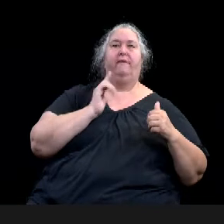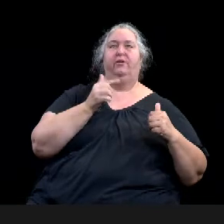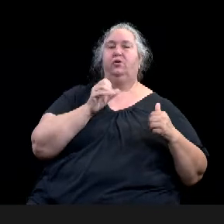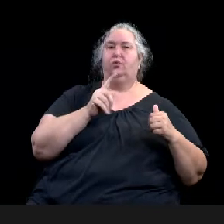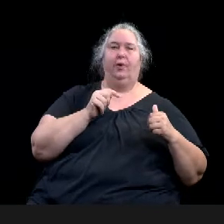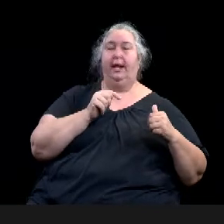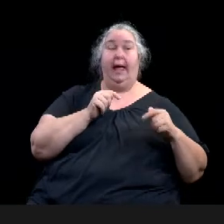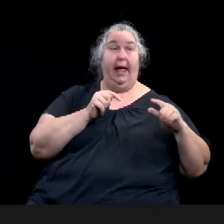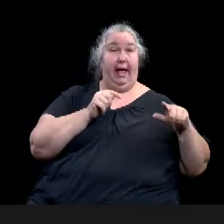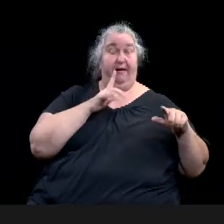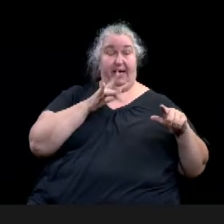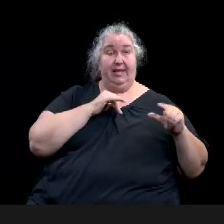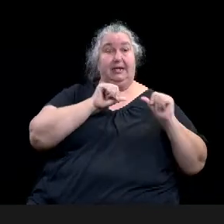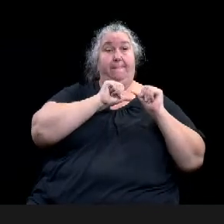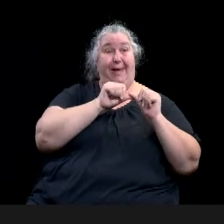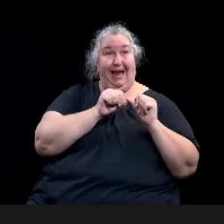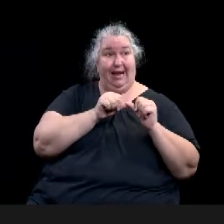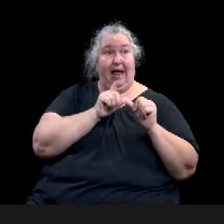process.